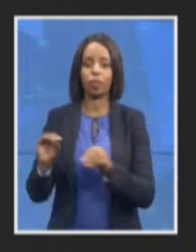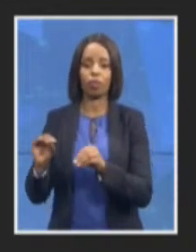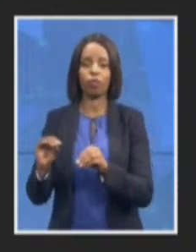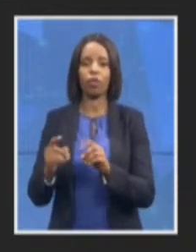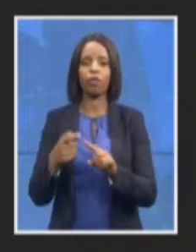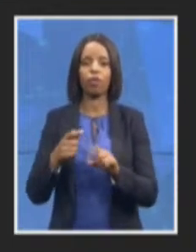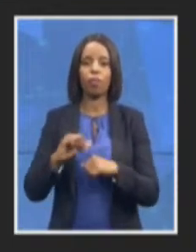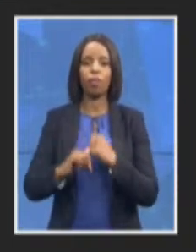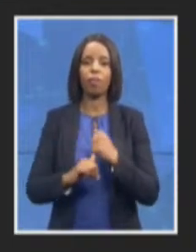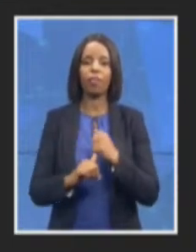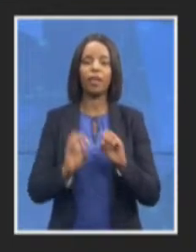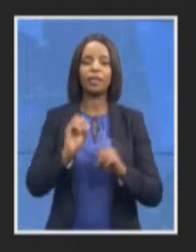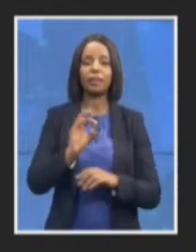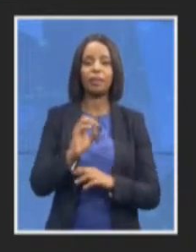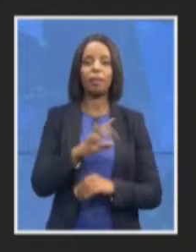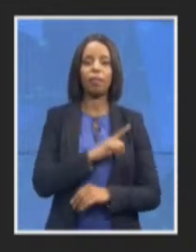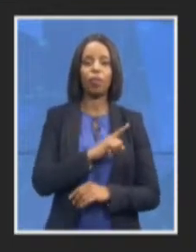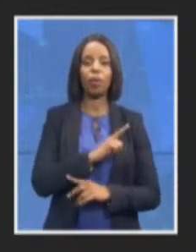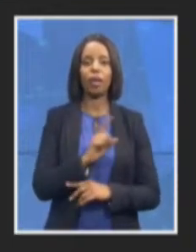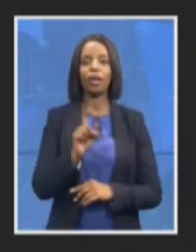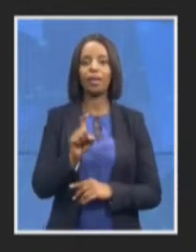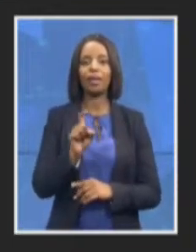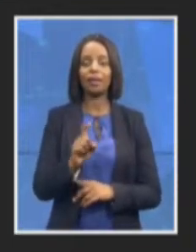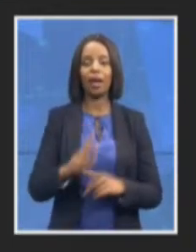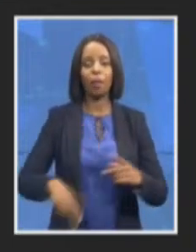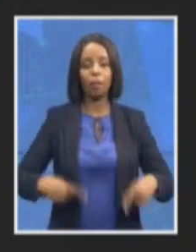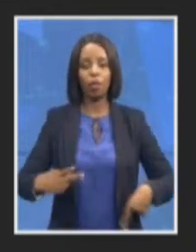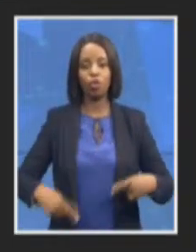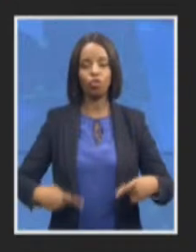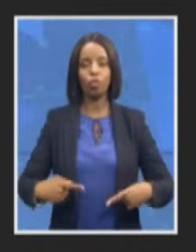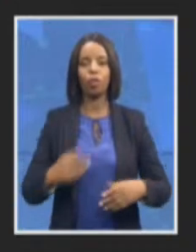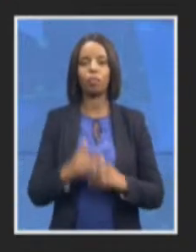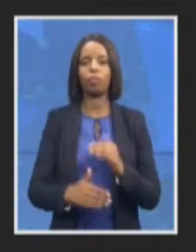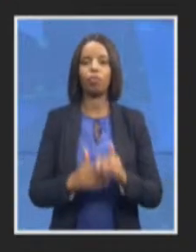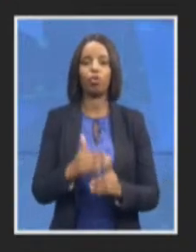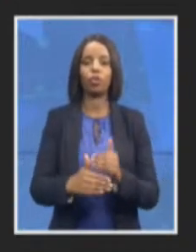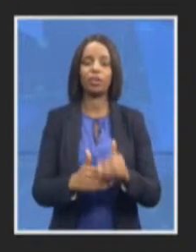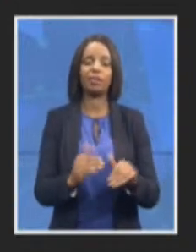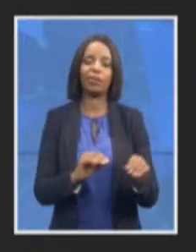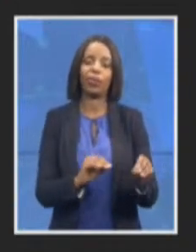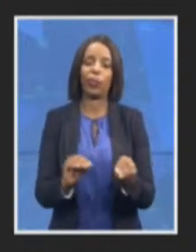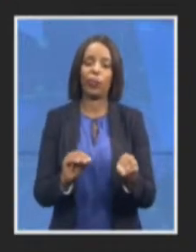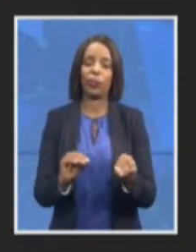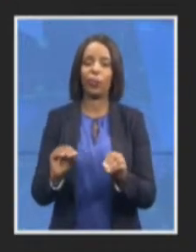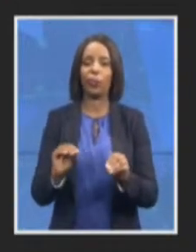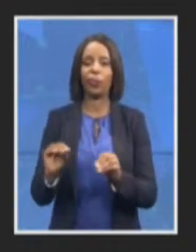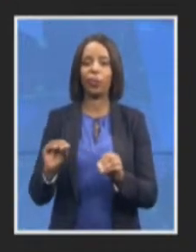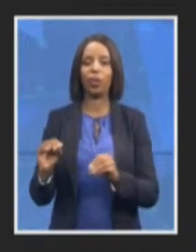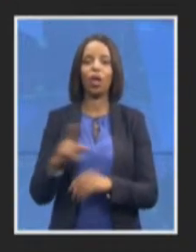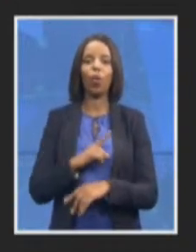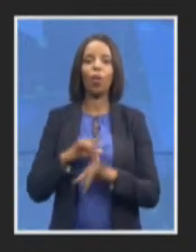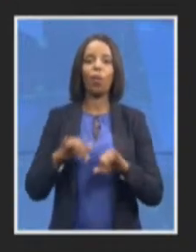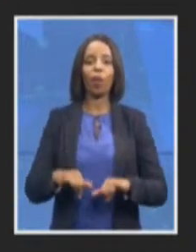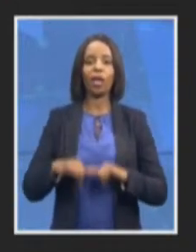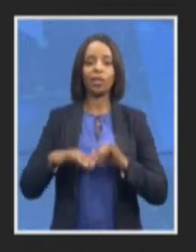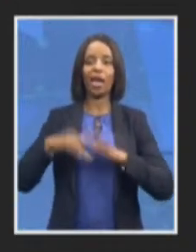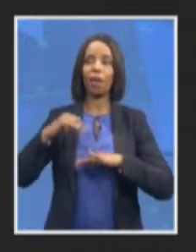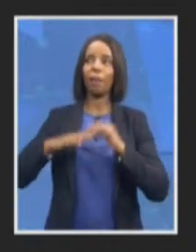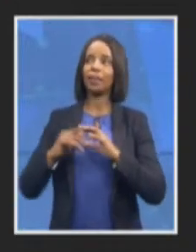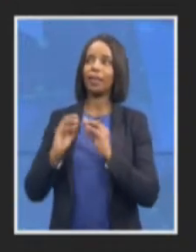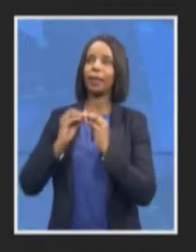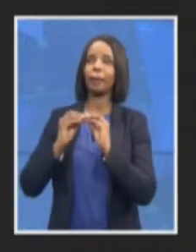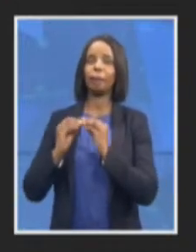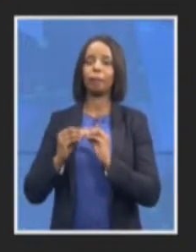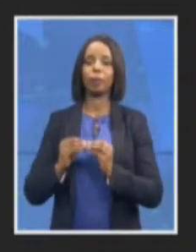procurement process for a very specific building but we're very pleased with the facility that is